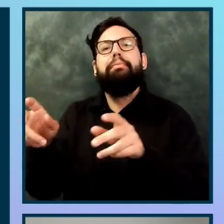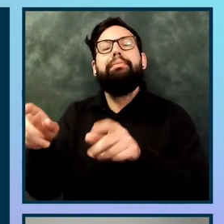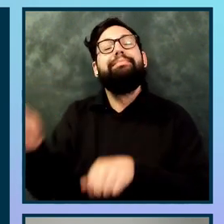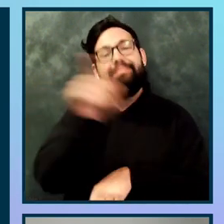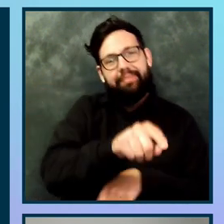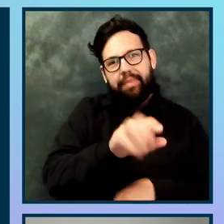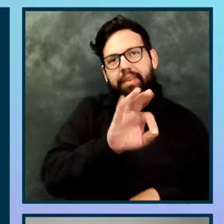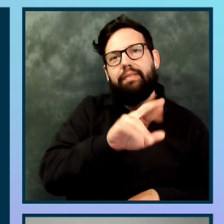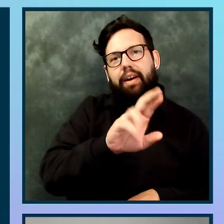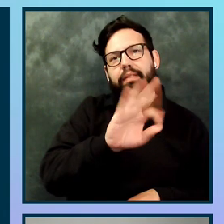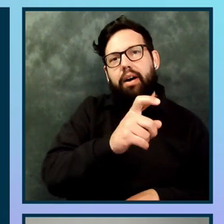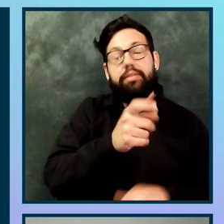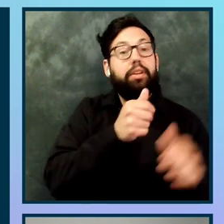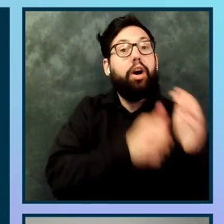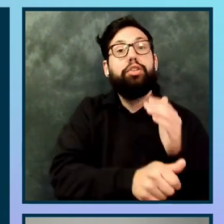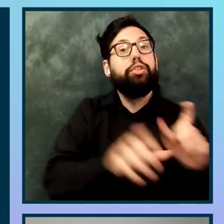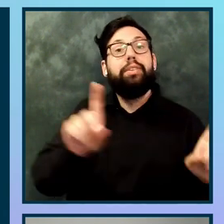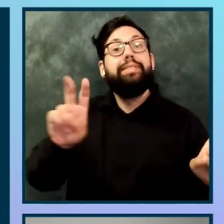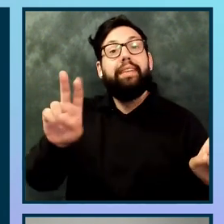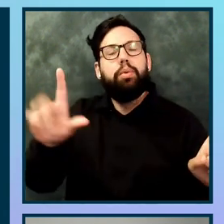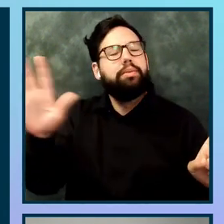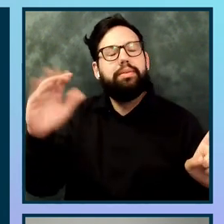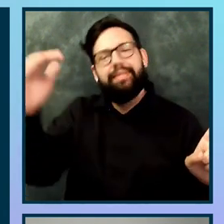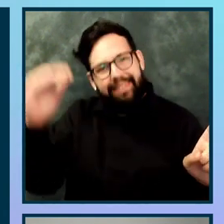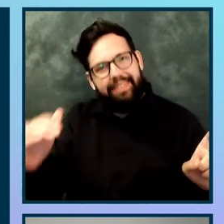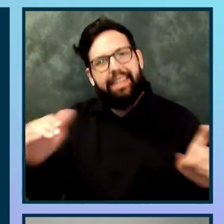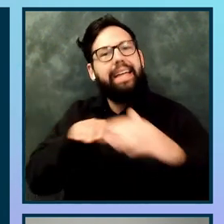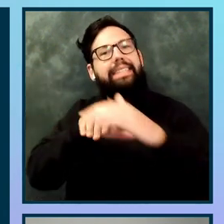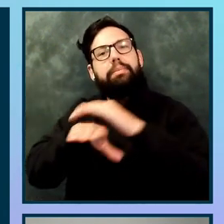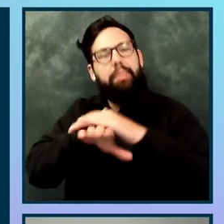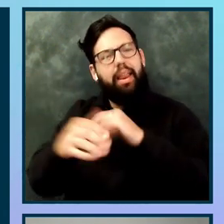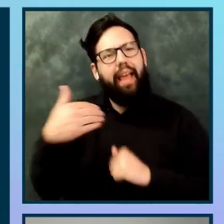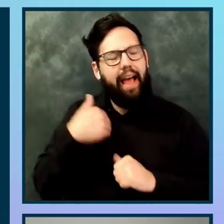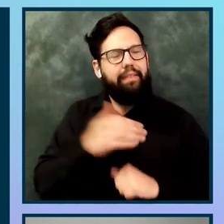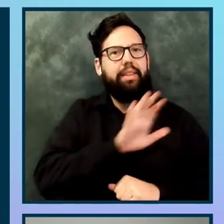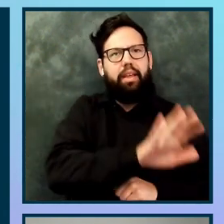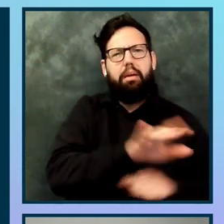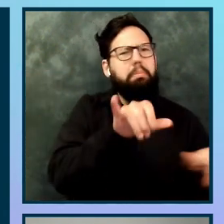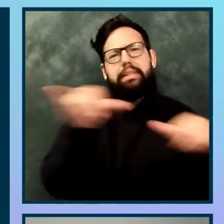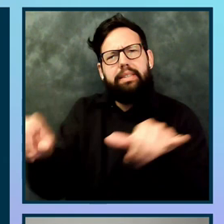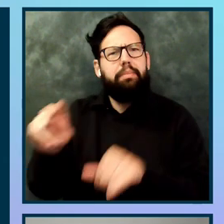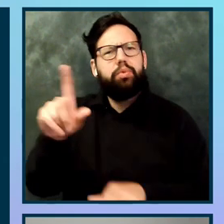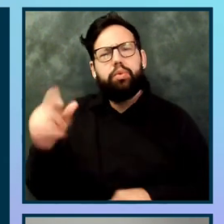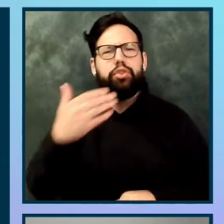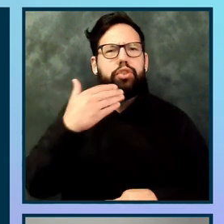accessibility tab on in the development tool. So very, very good tools to use.